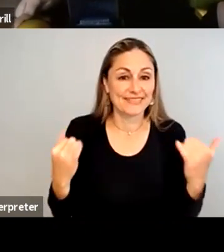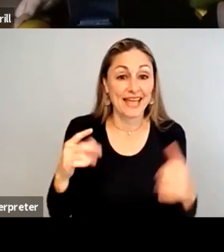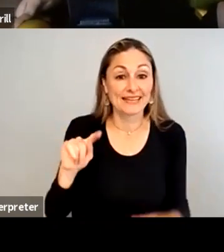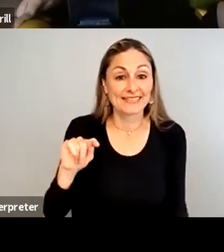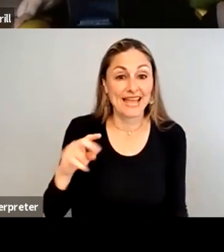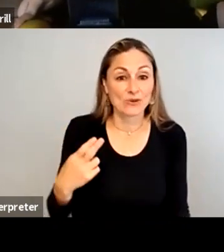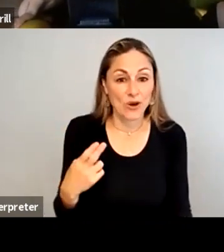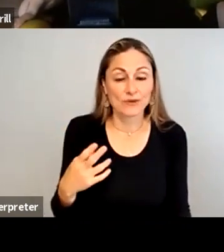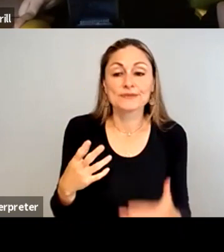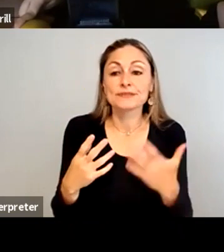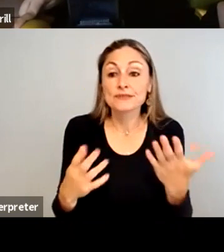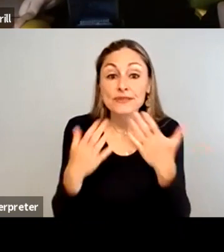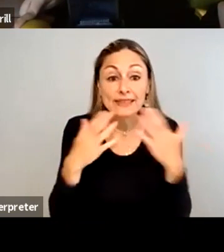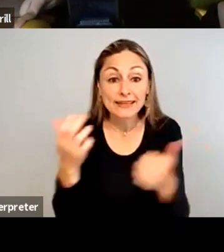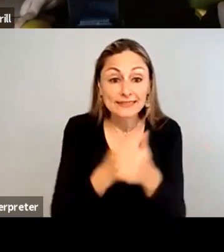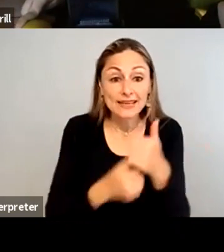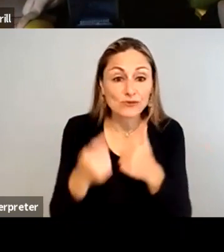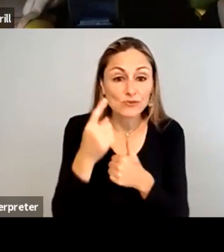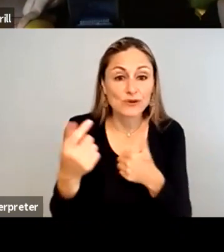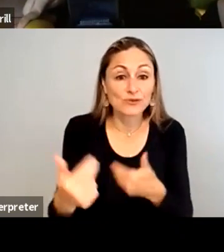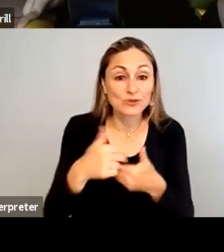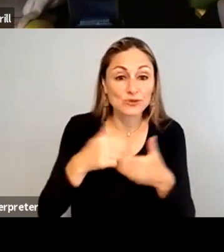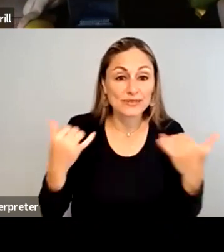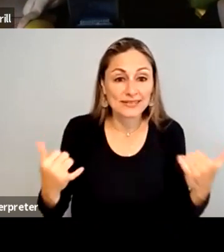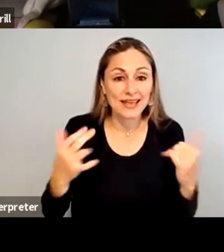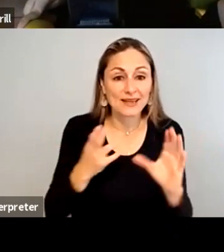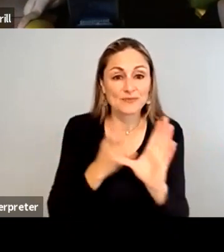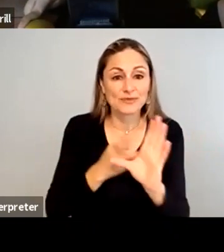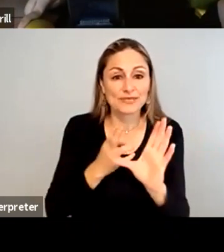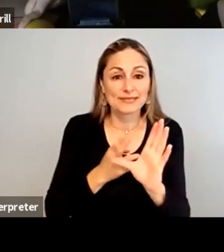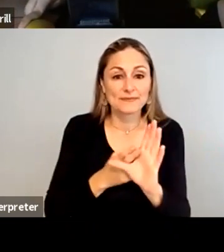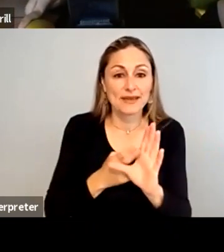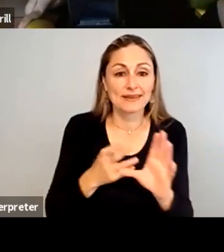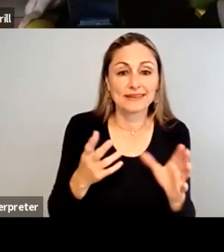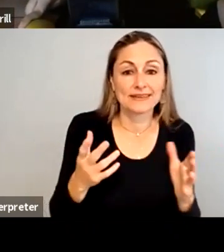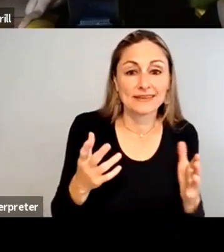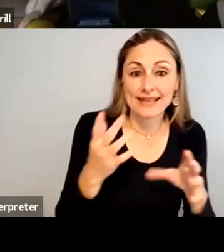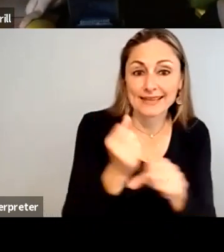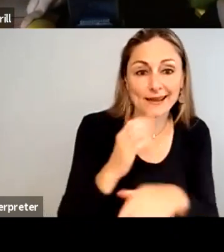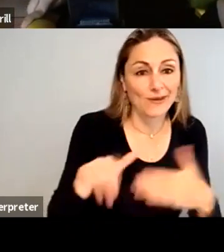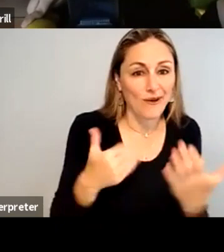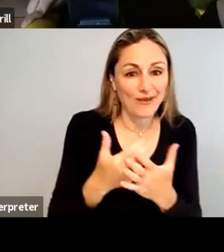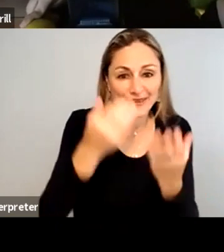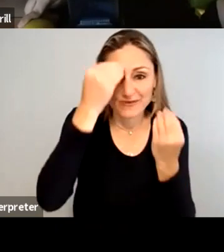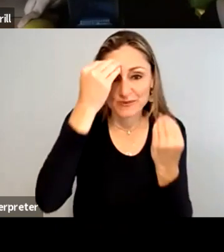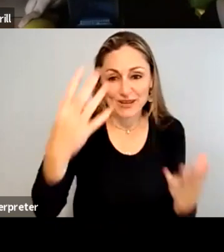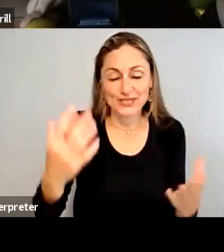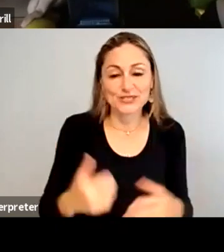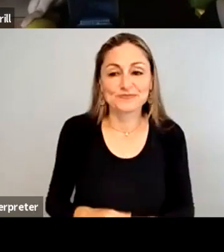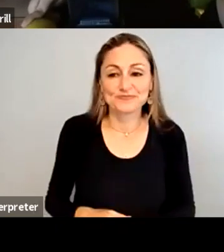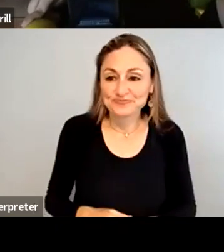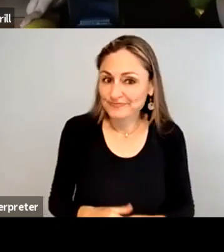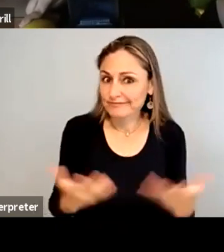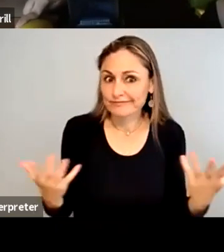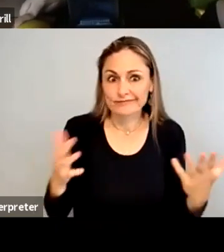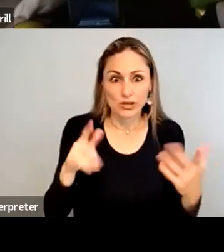thank you, everyone for coming and participating and getting this information. Um, let's